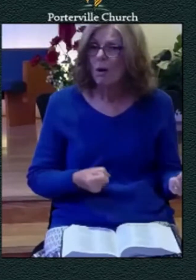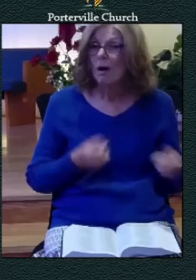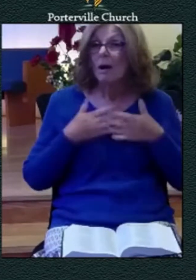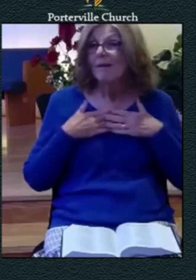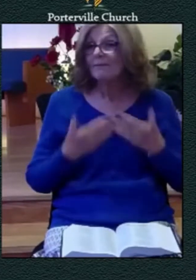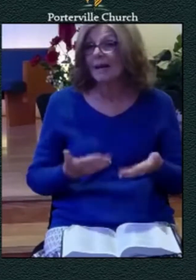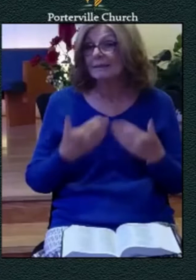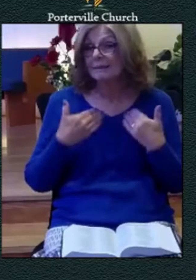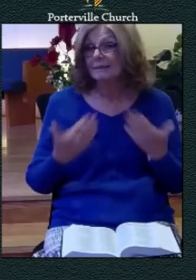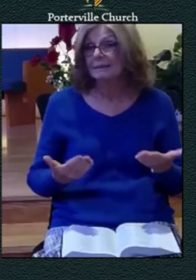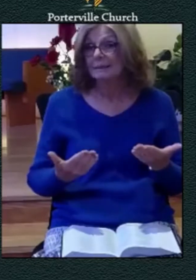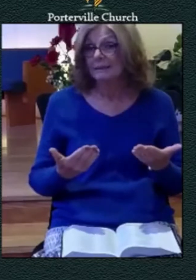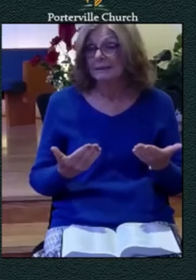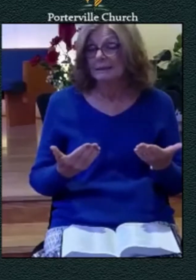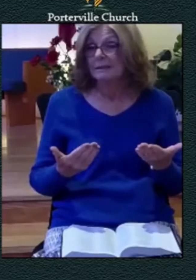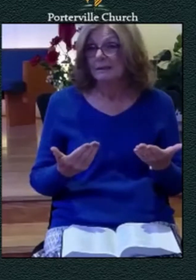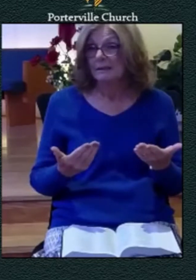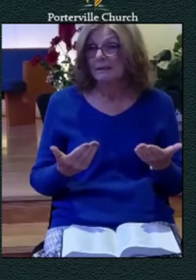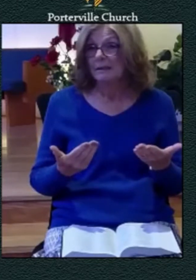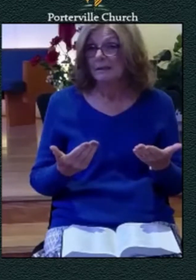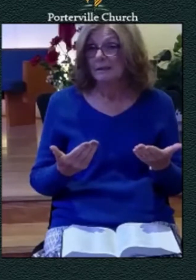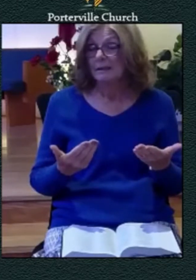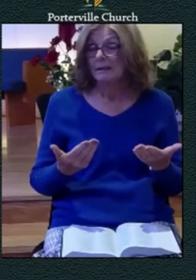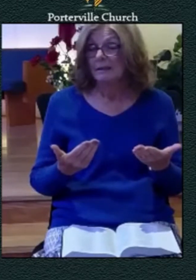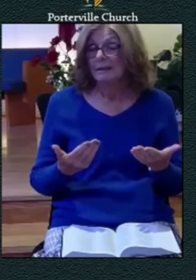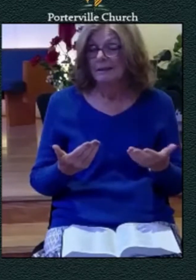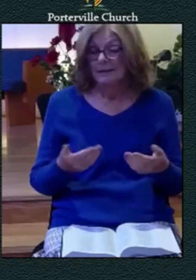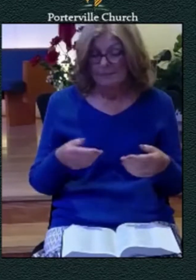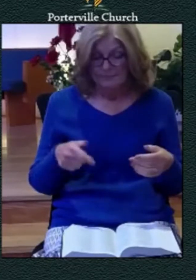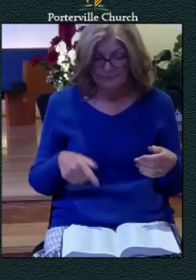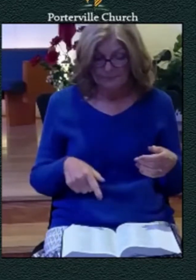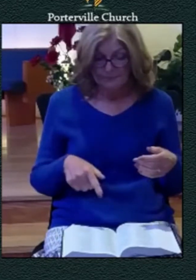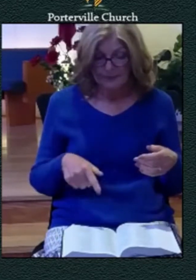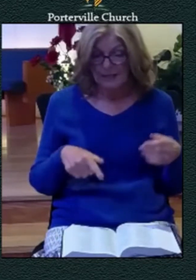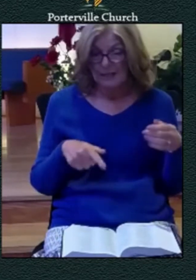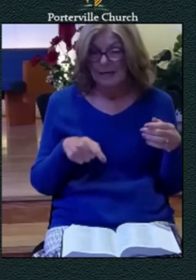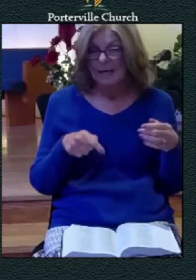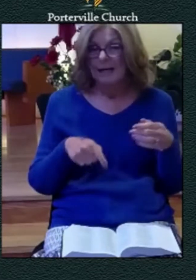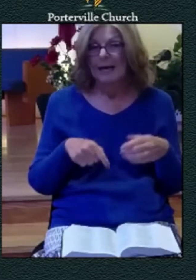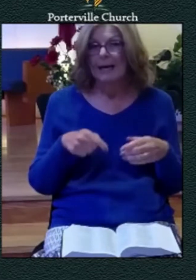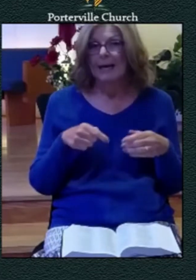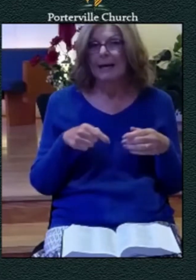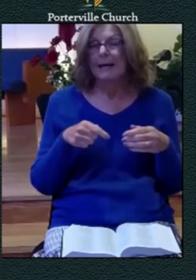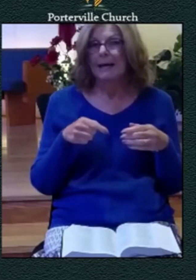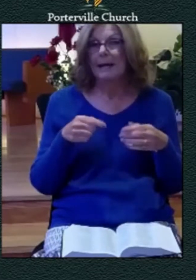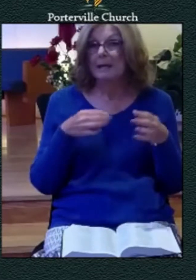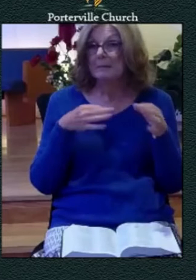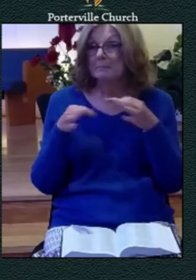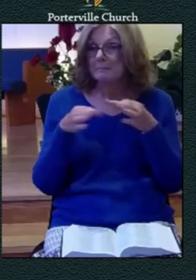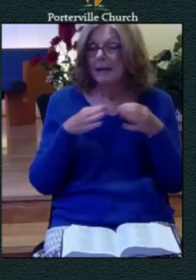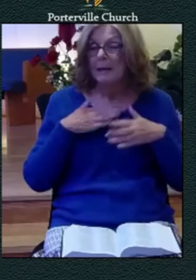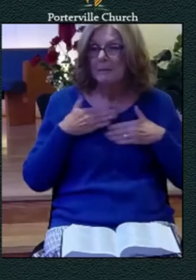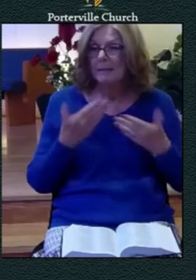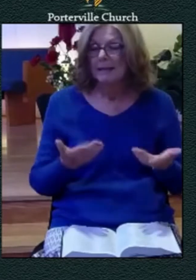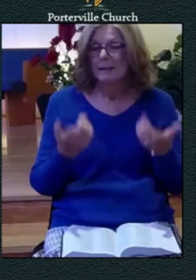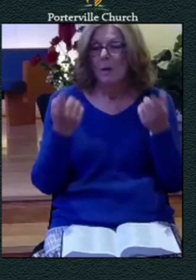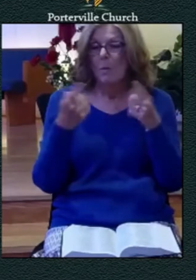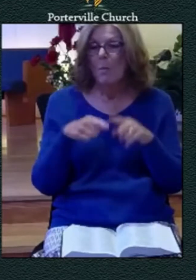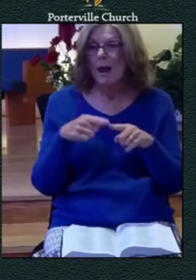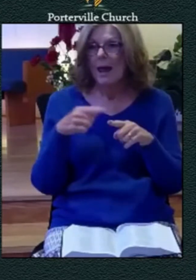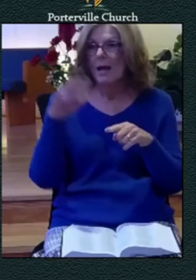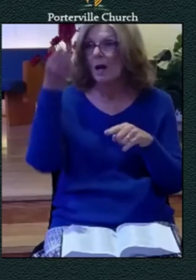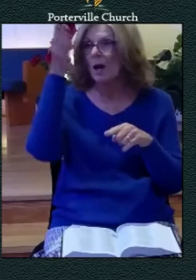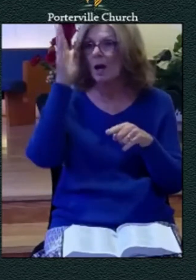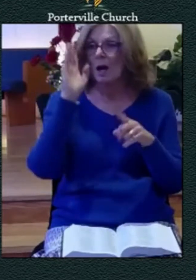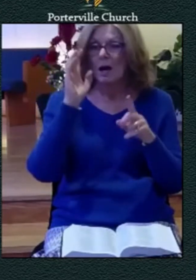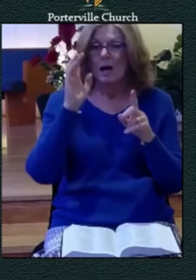us he's telling us that that there's a part of him that when tested is liable to